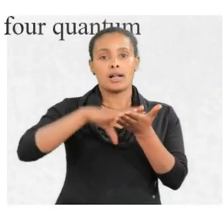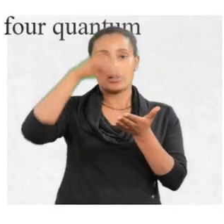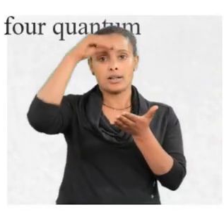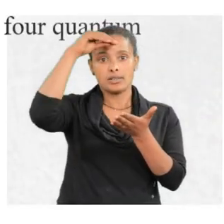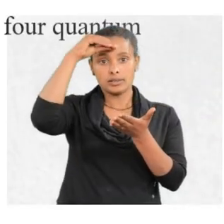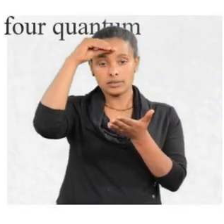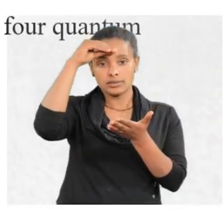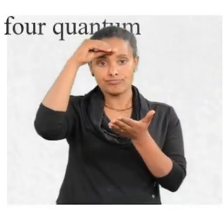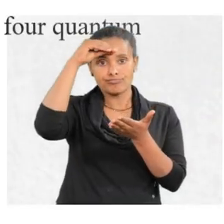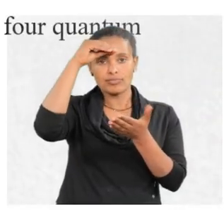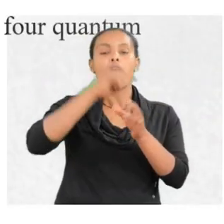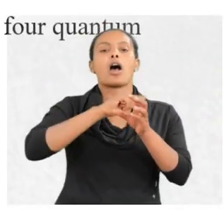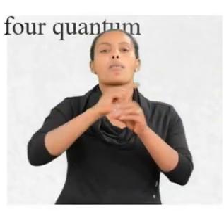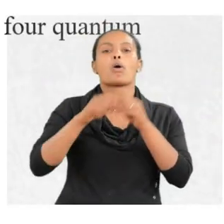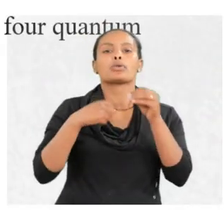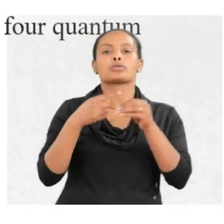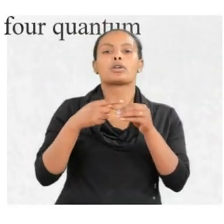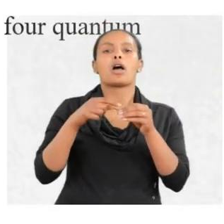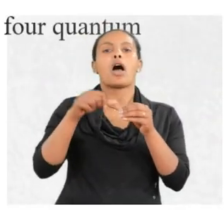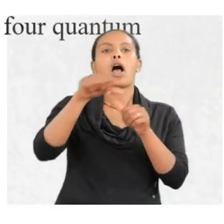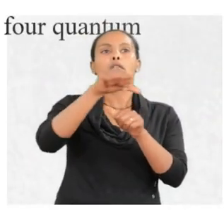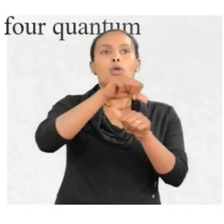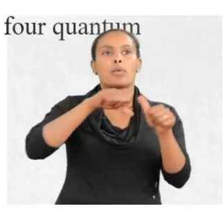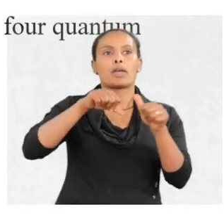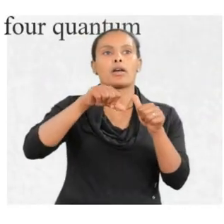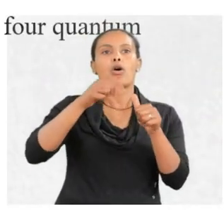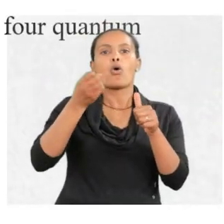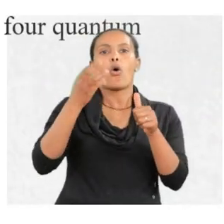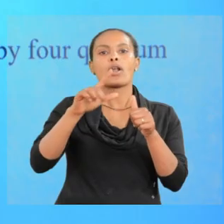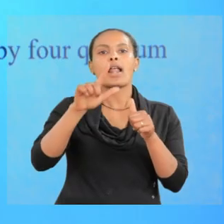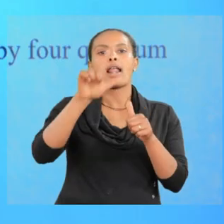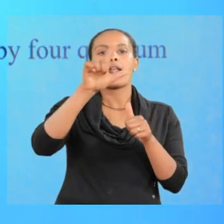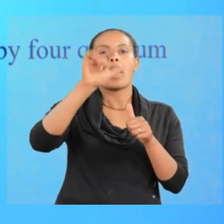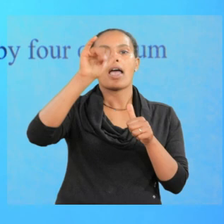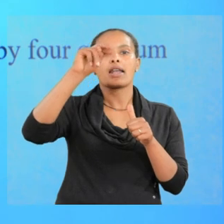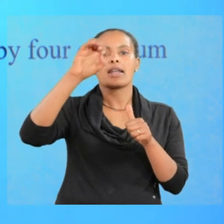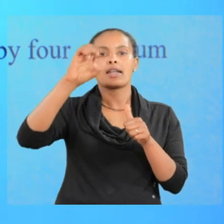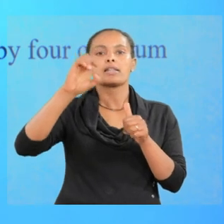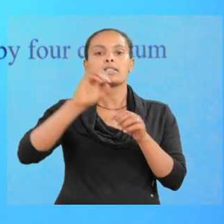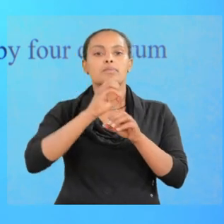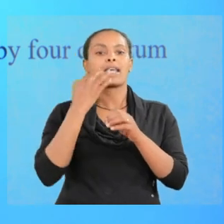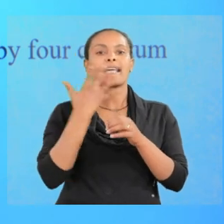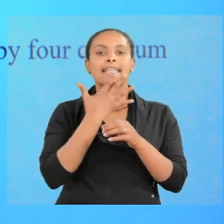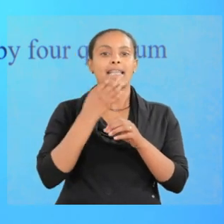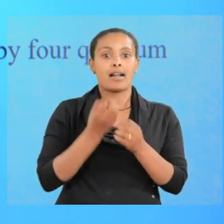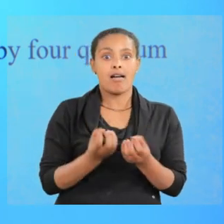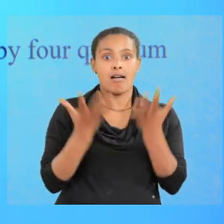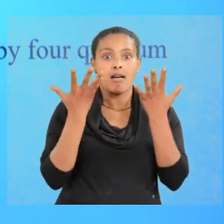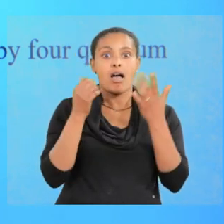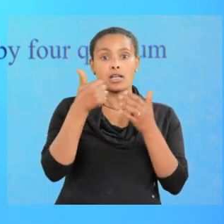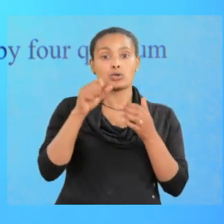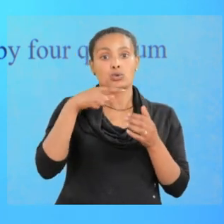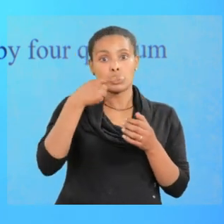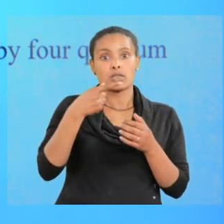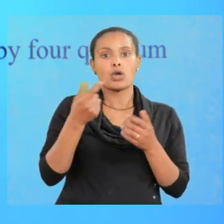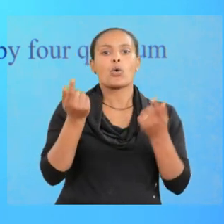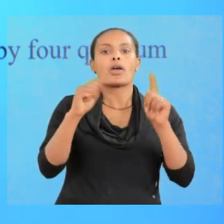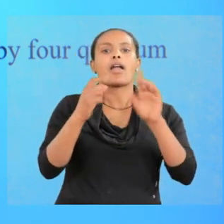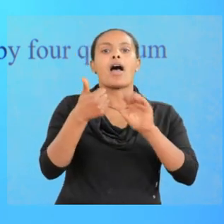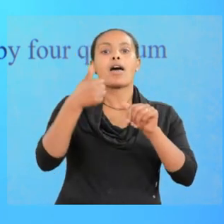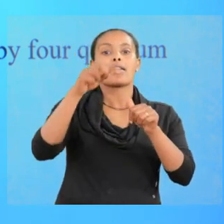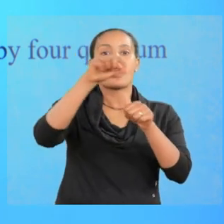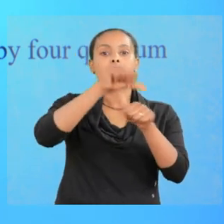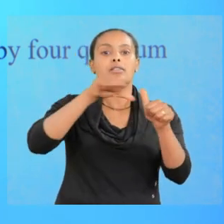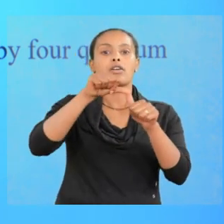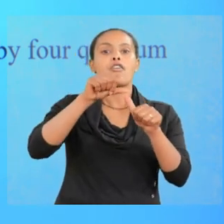about atomic or line spectrum. As we said, when an atom